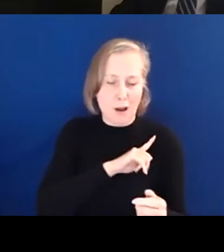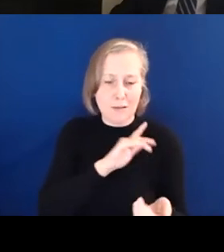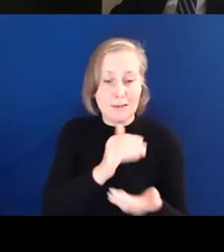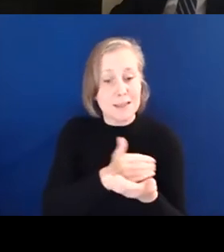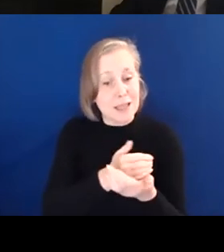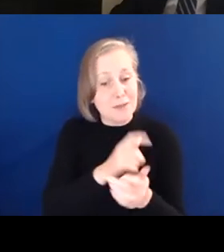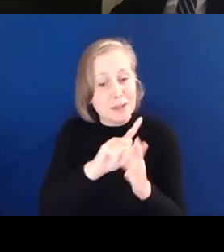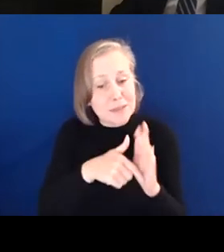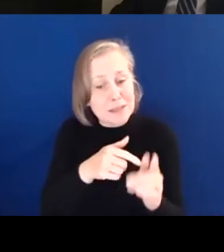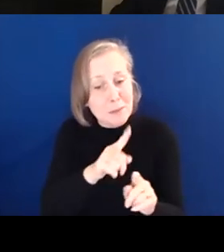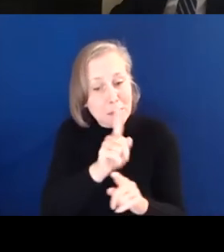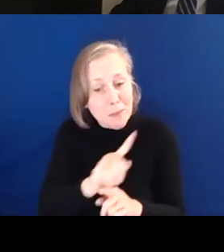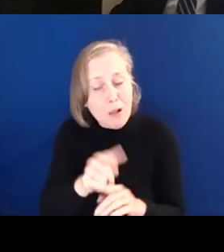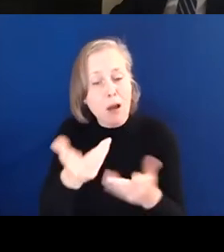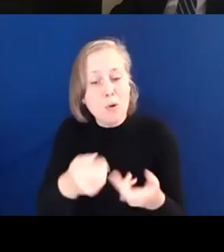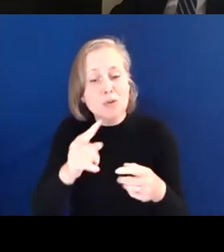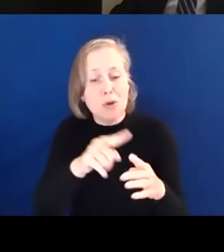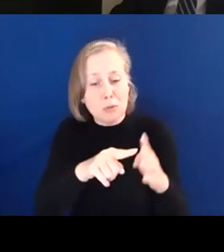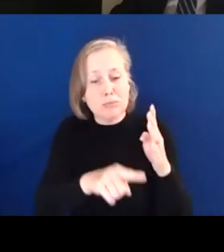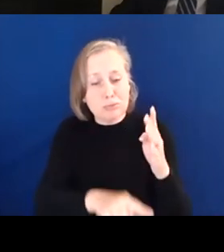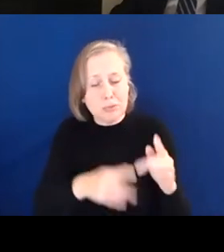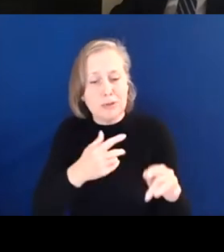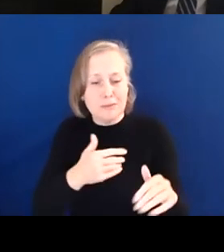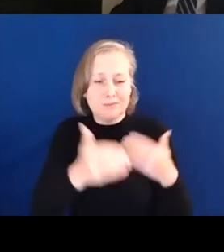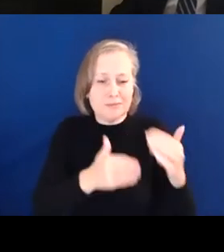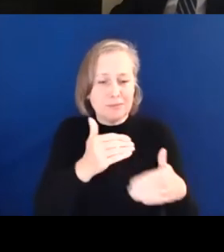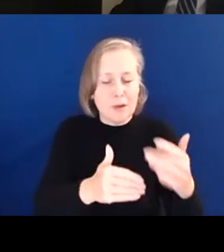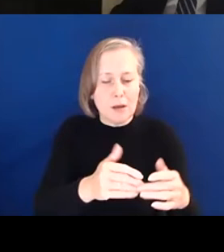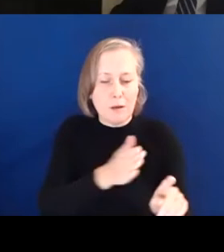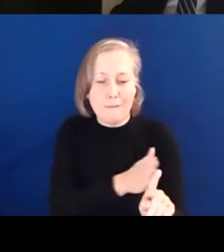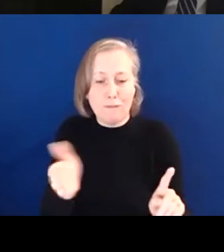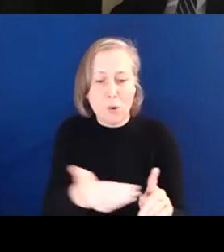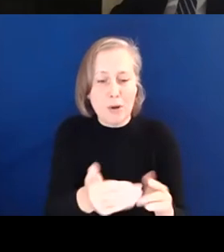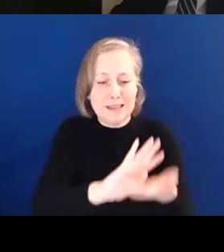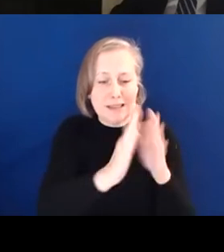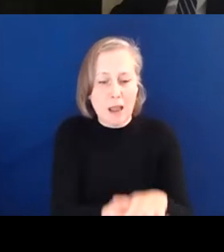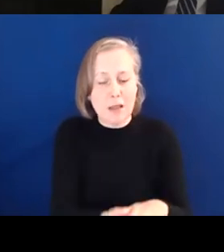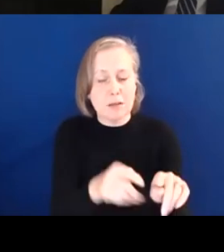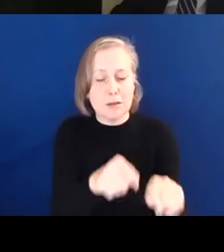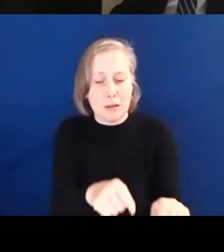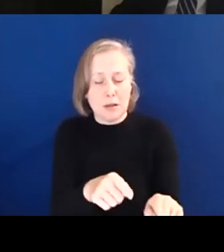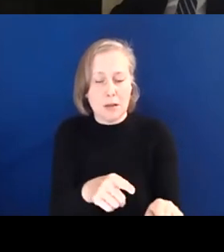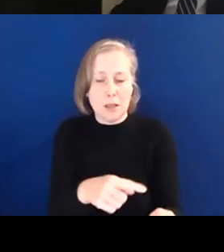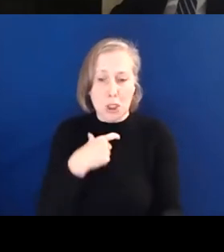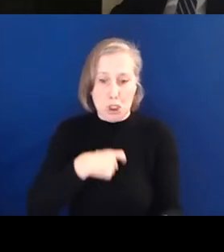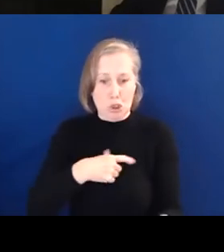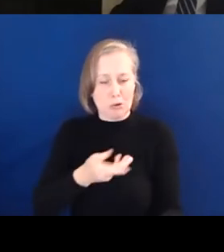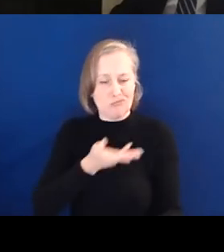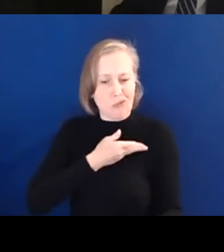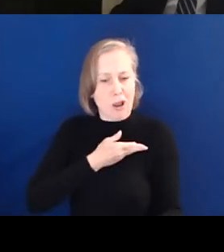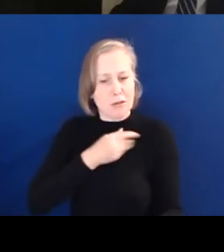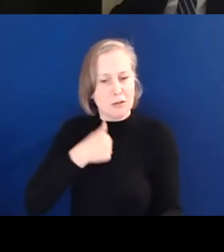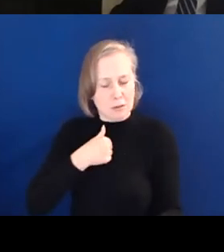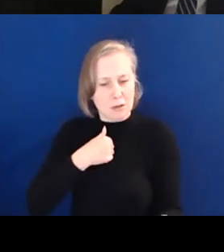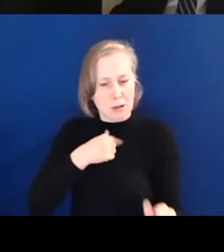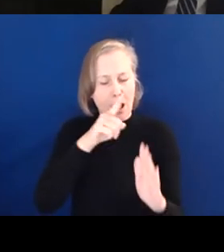but the success of measures to avert the climate disaster. A disability inclusive human rights based approach to climate